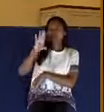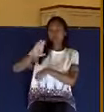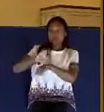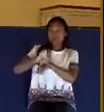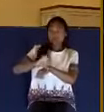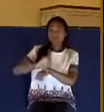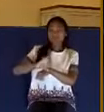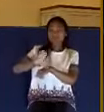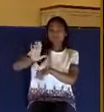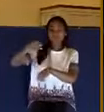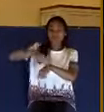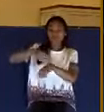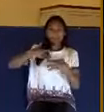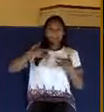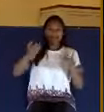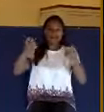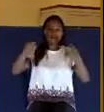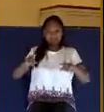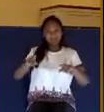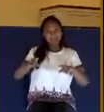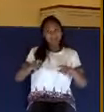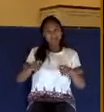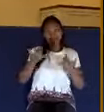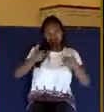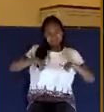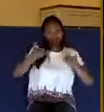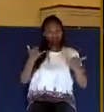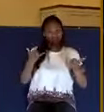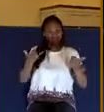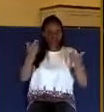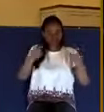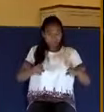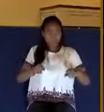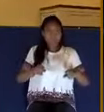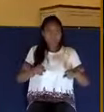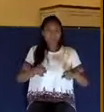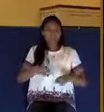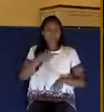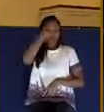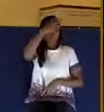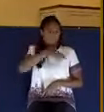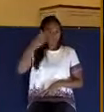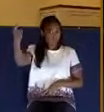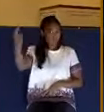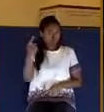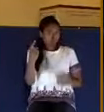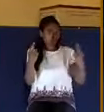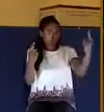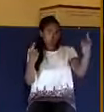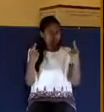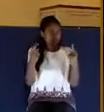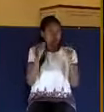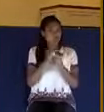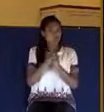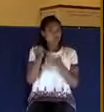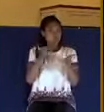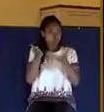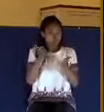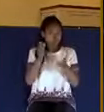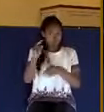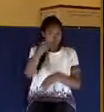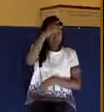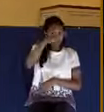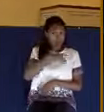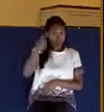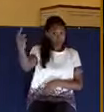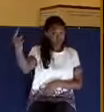the time. And the spirit of it still lives on today. Here are two men that come to the worship service. The first man that comes,